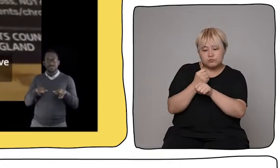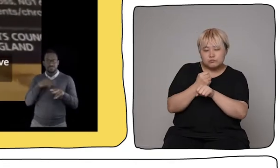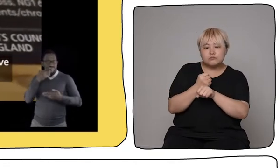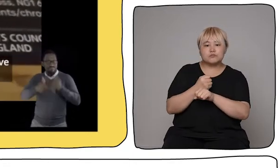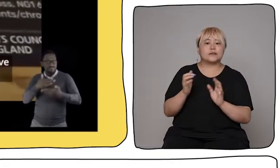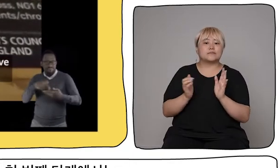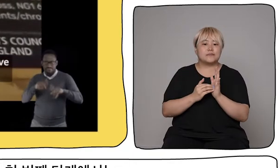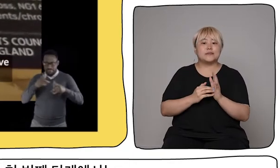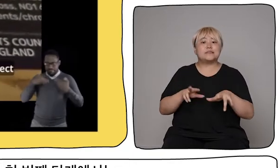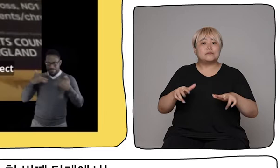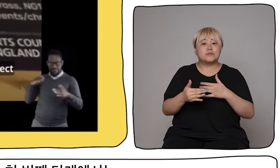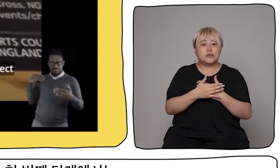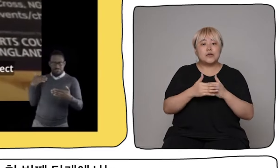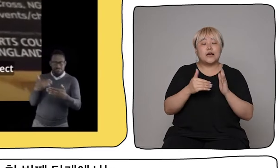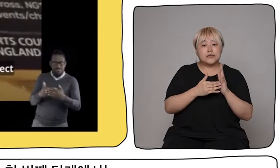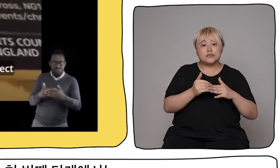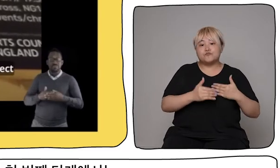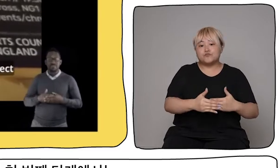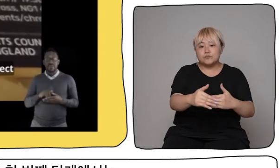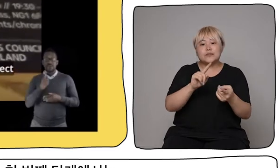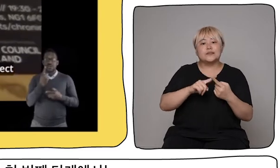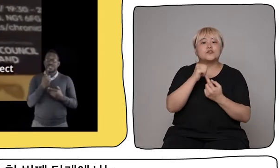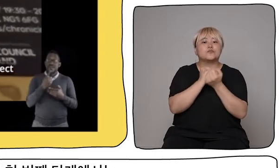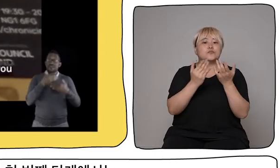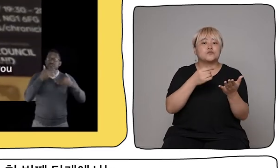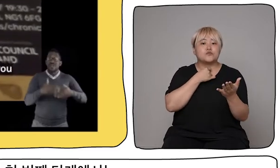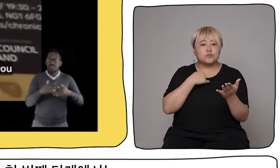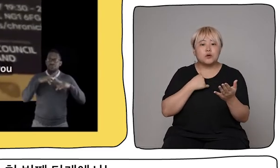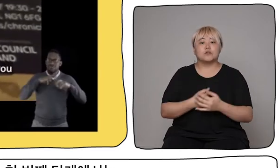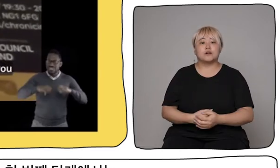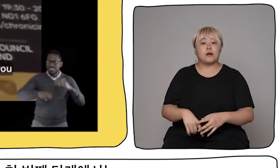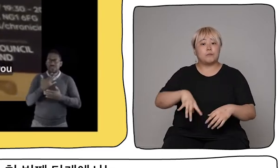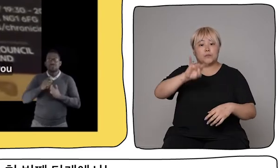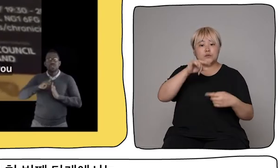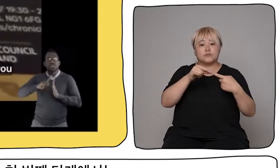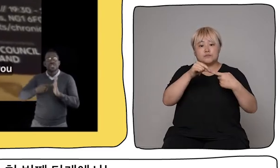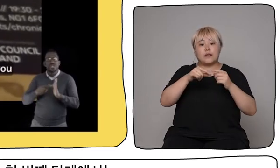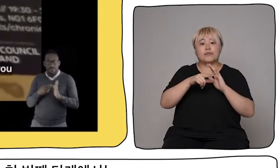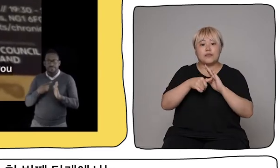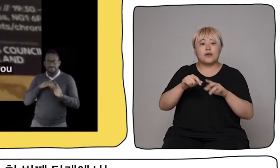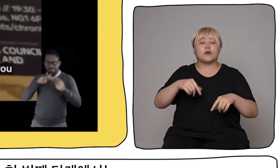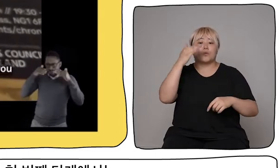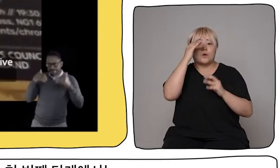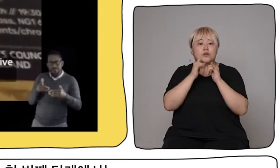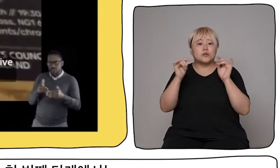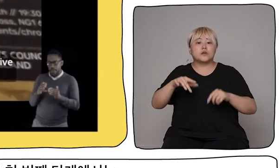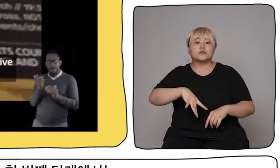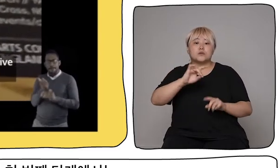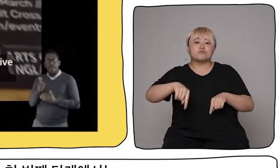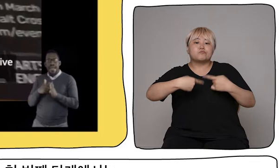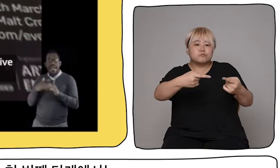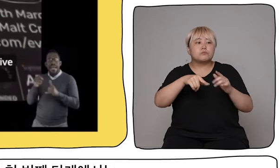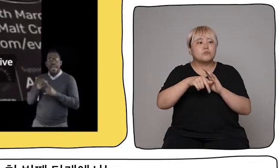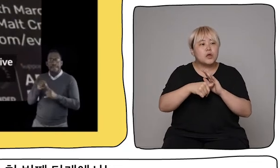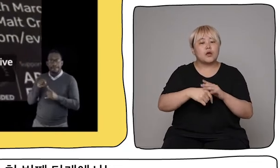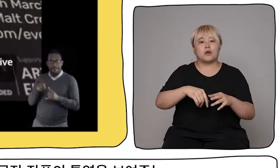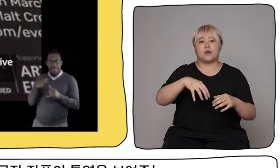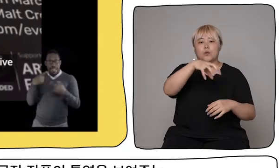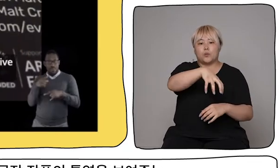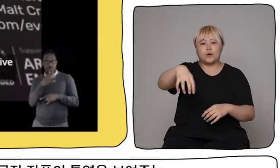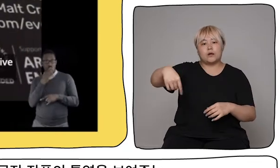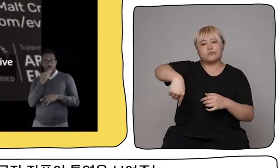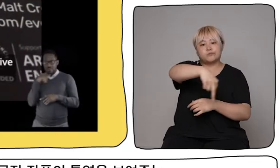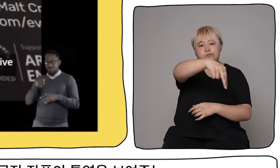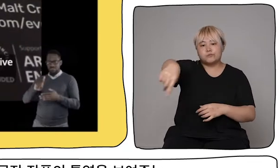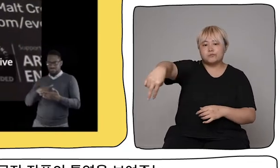done. The first phase of our research and development project looked at developing a mobile app that would allow you to watch an interpretation of a promenade